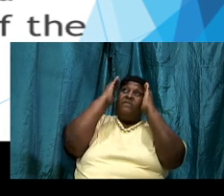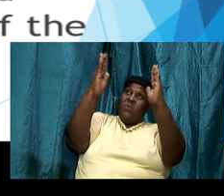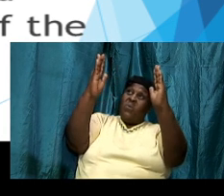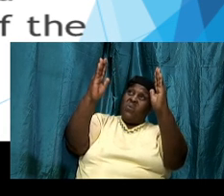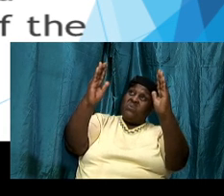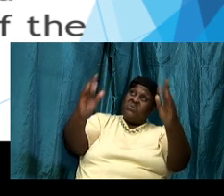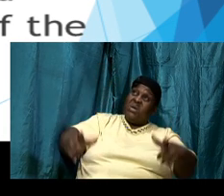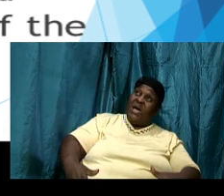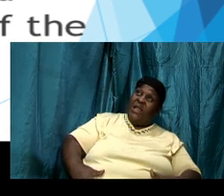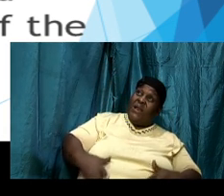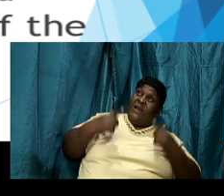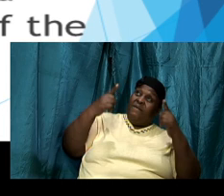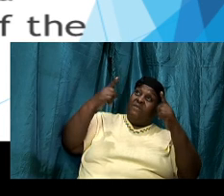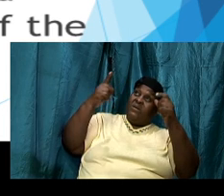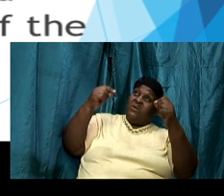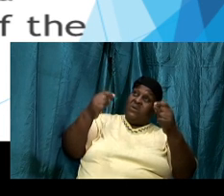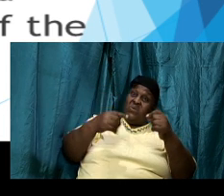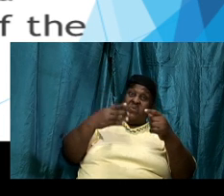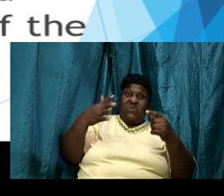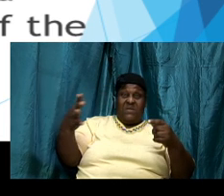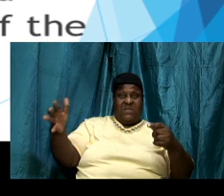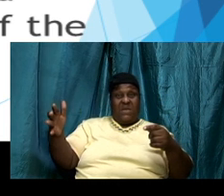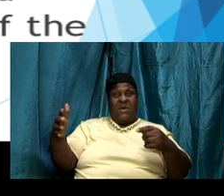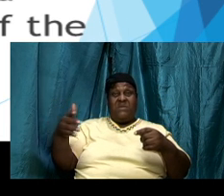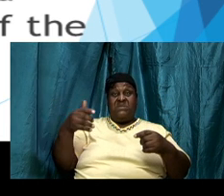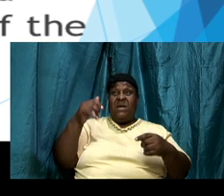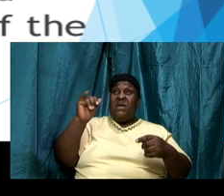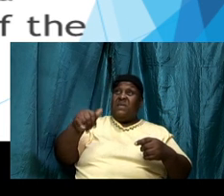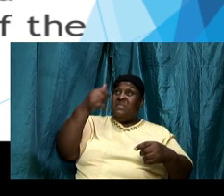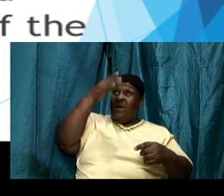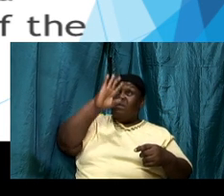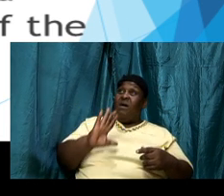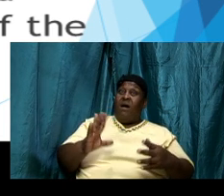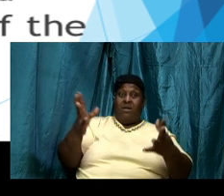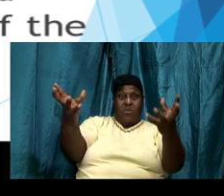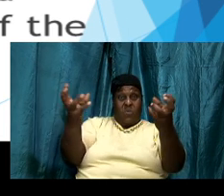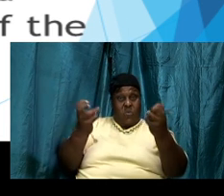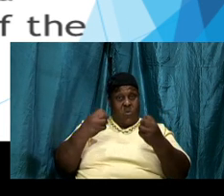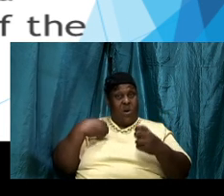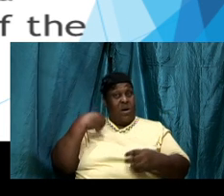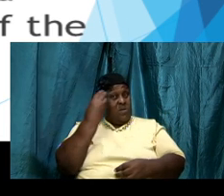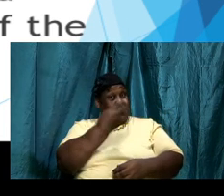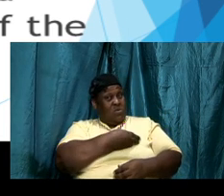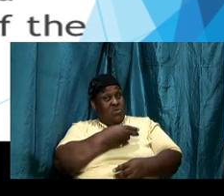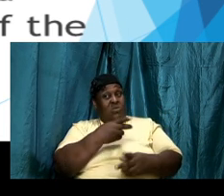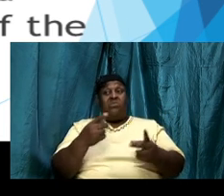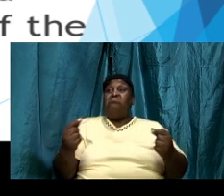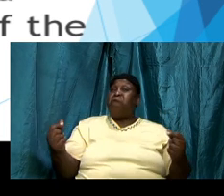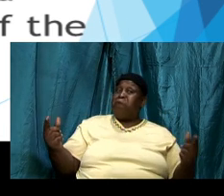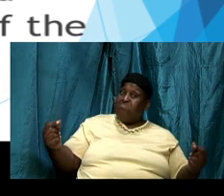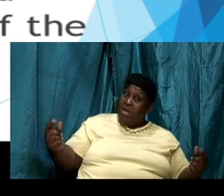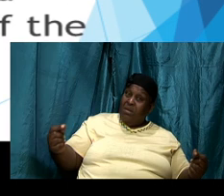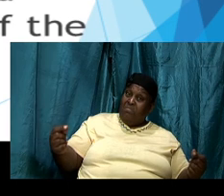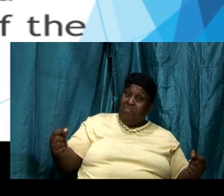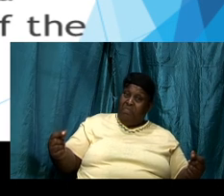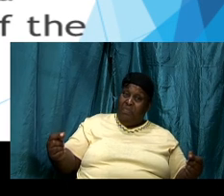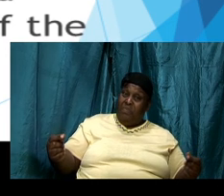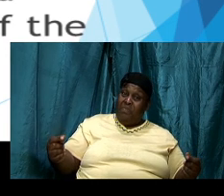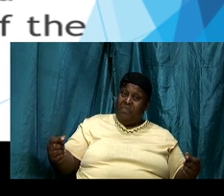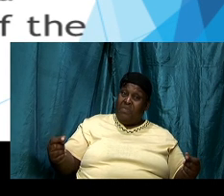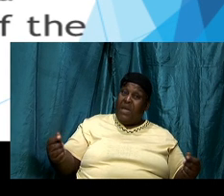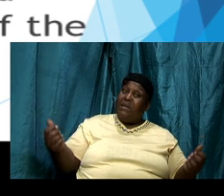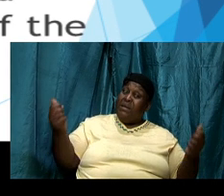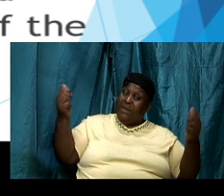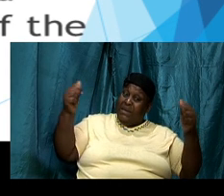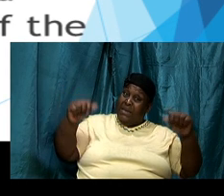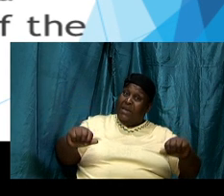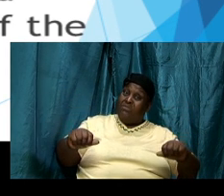do the things that is required of us as we are in the process of and become more able to